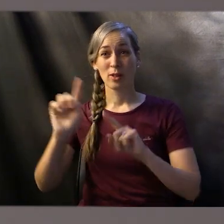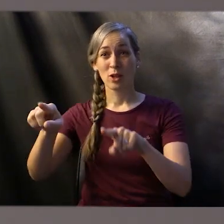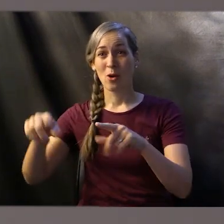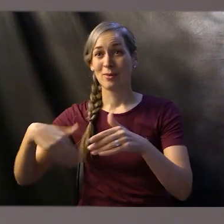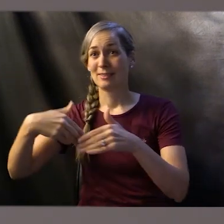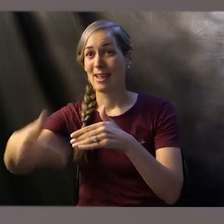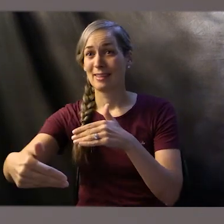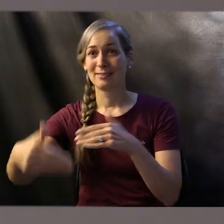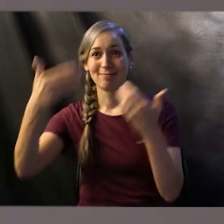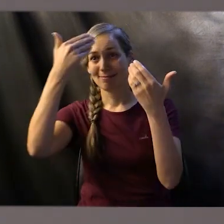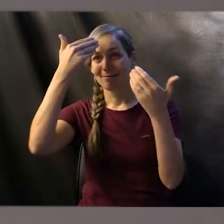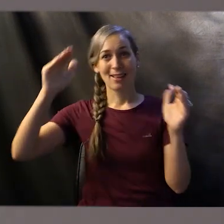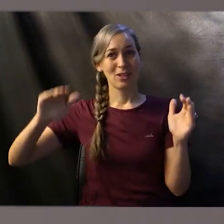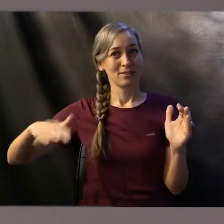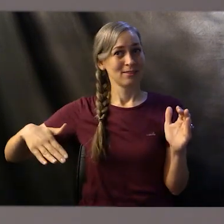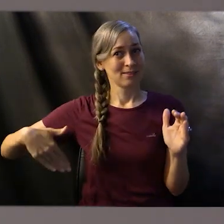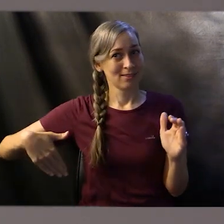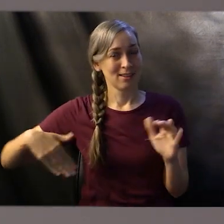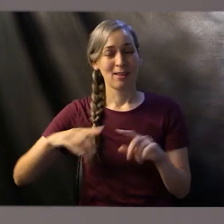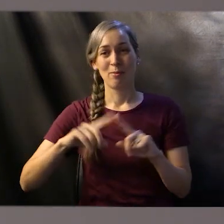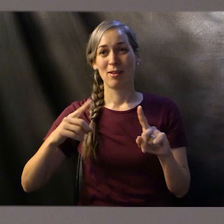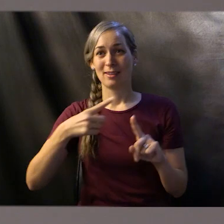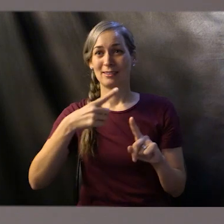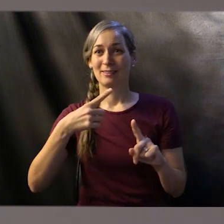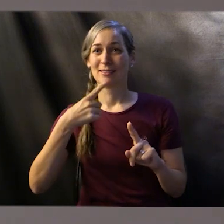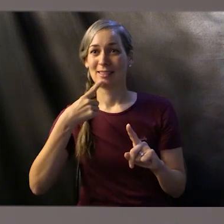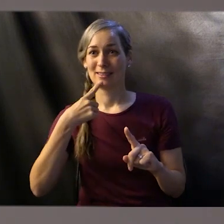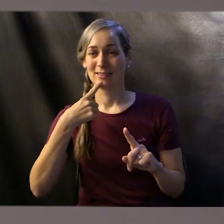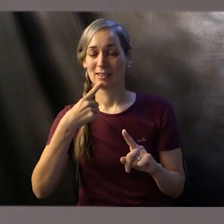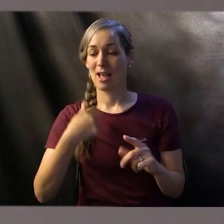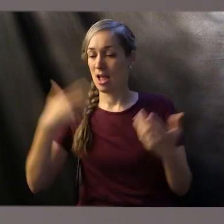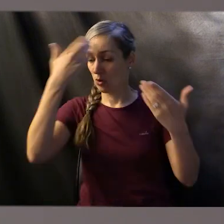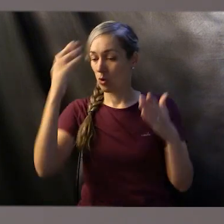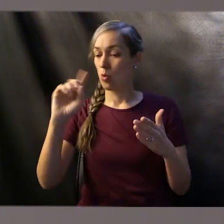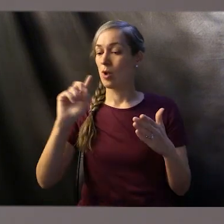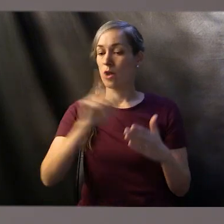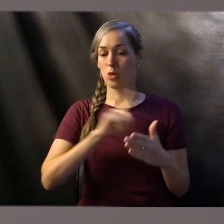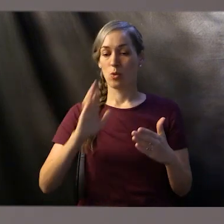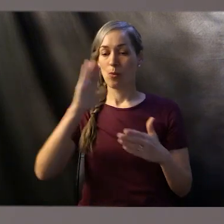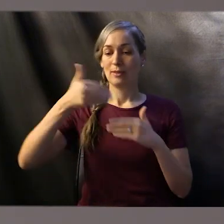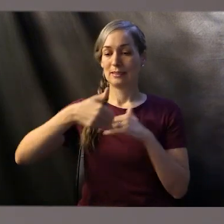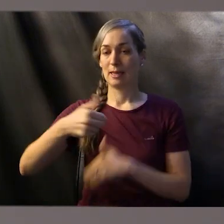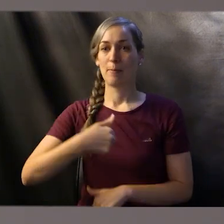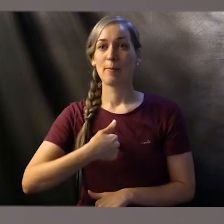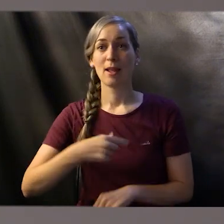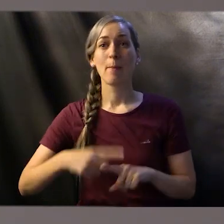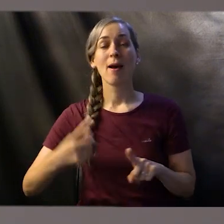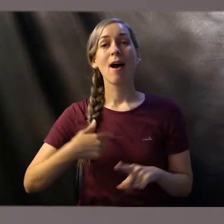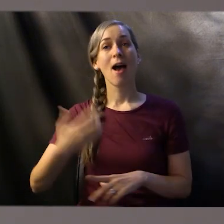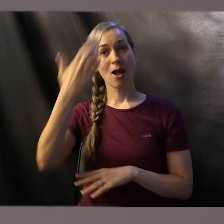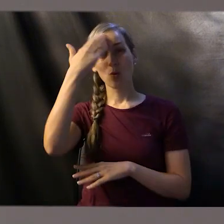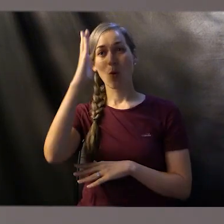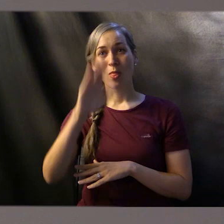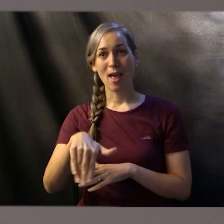he makes this statement and I find it admirable. He says, I do not know where the Lord will send me yet, but I know that